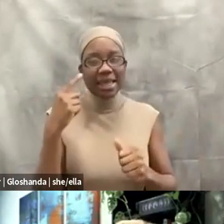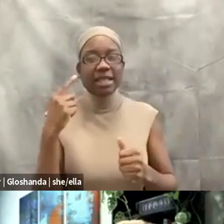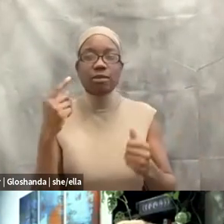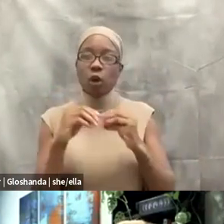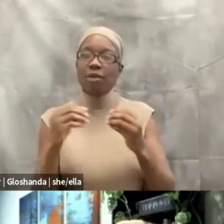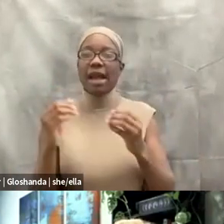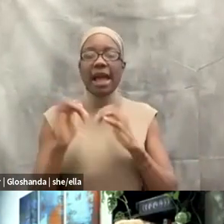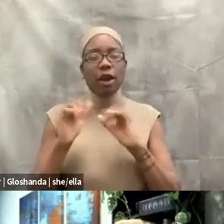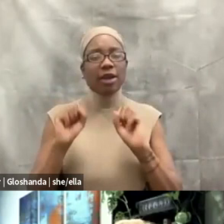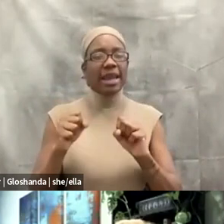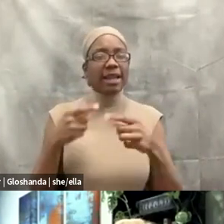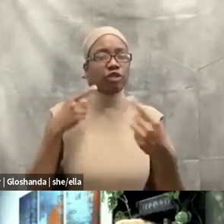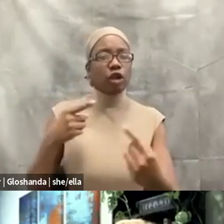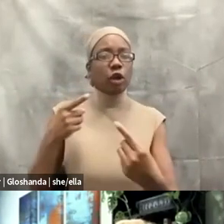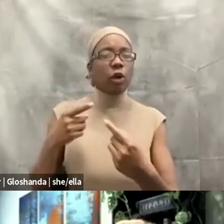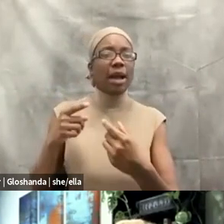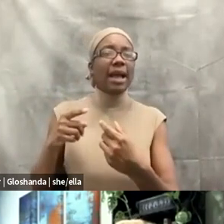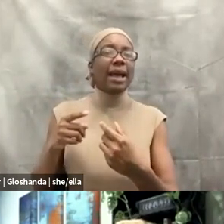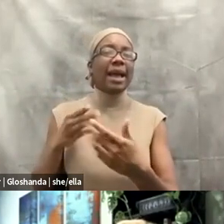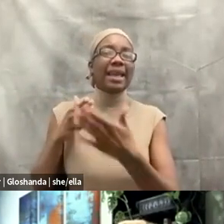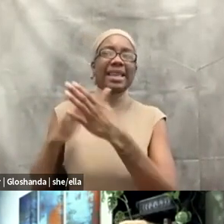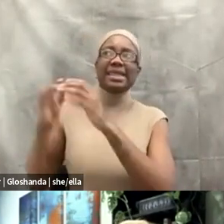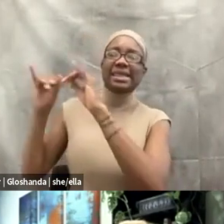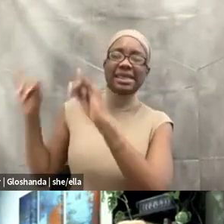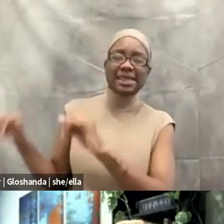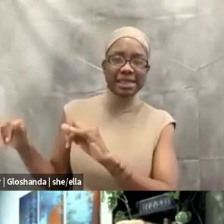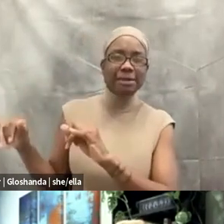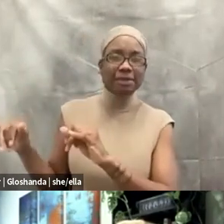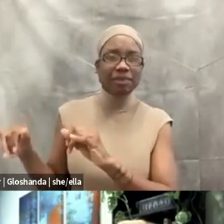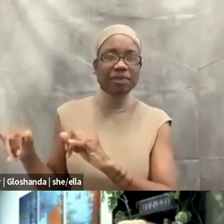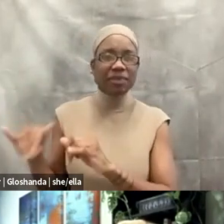the system while also simultaneously working in it.